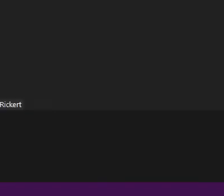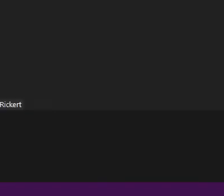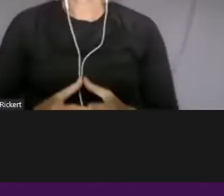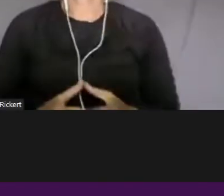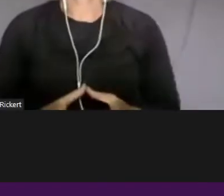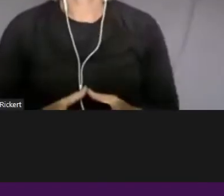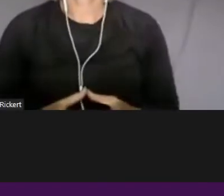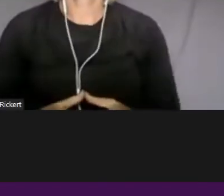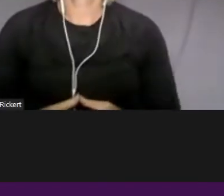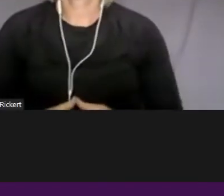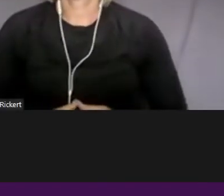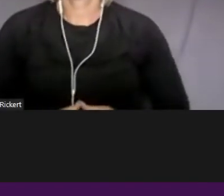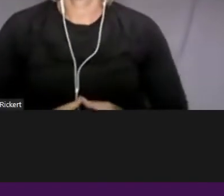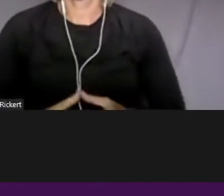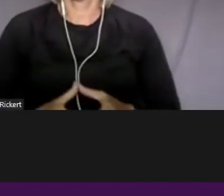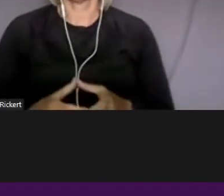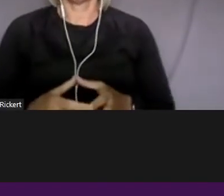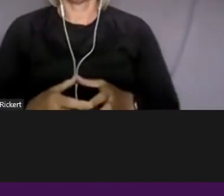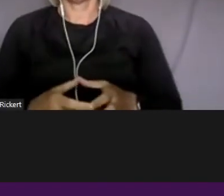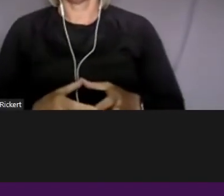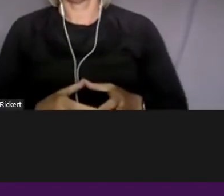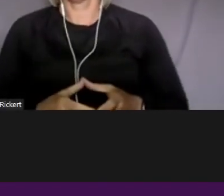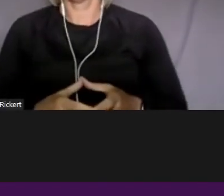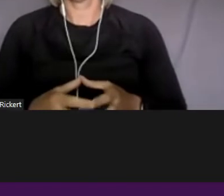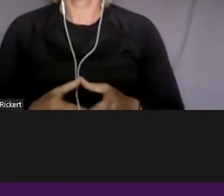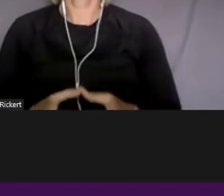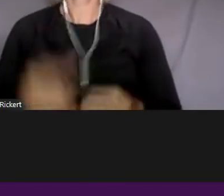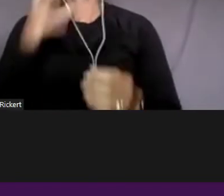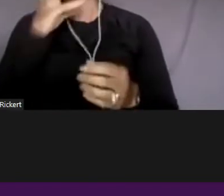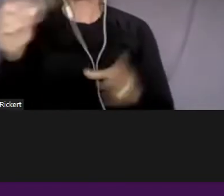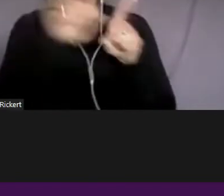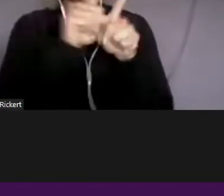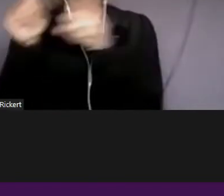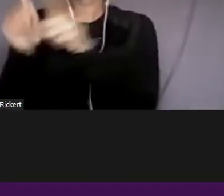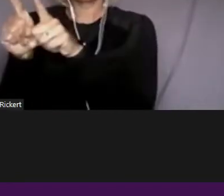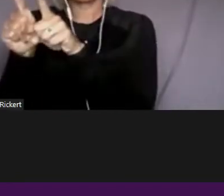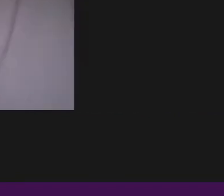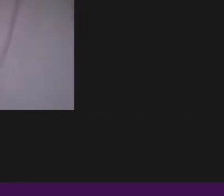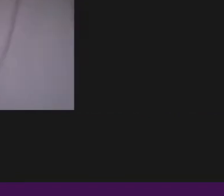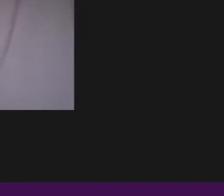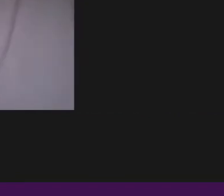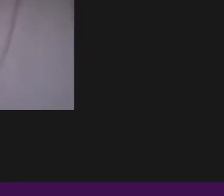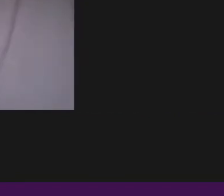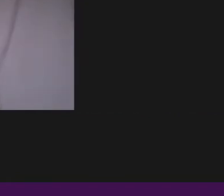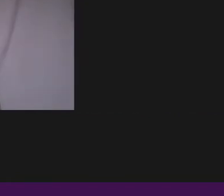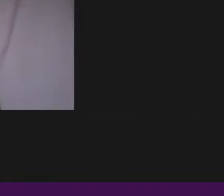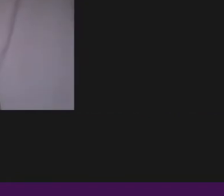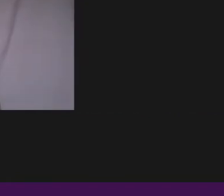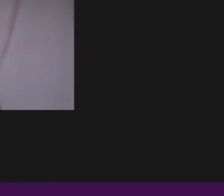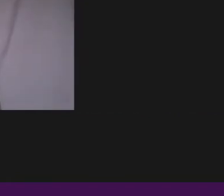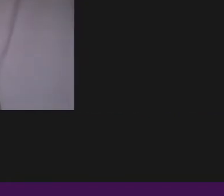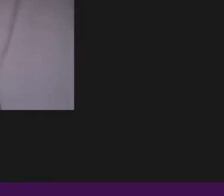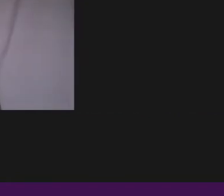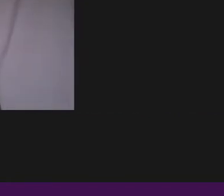was like, we got to talk to him. And, and also I think, so there might be, um, maybe a miss,